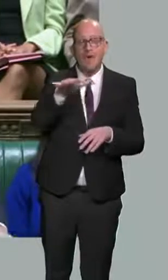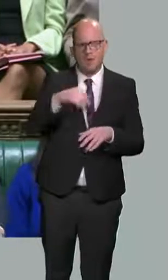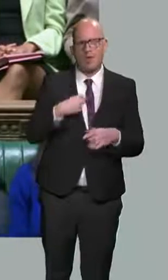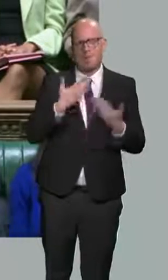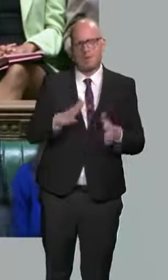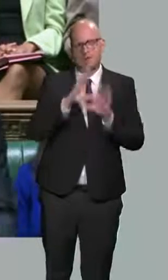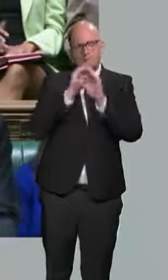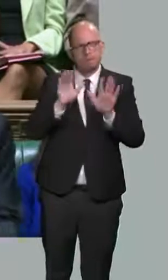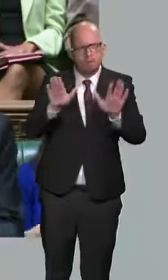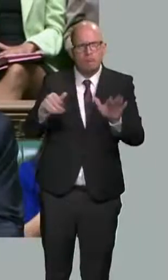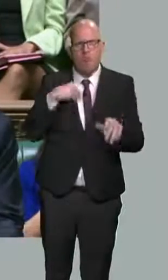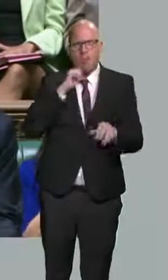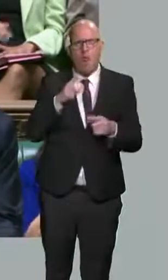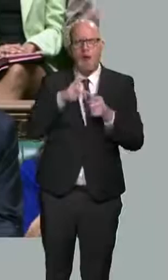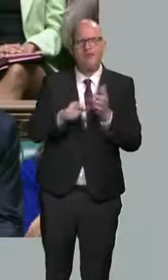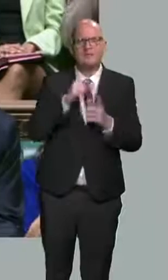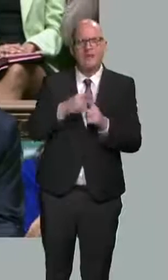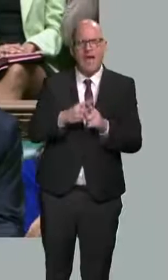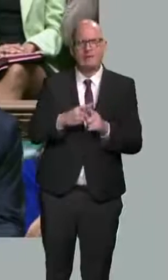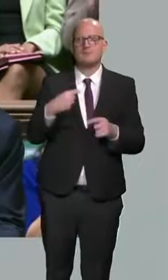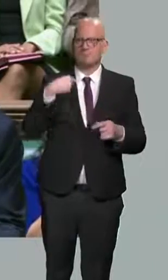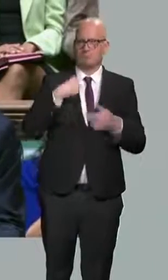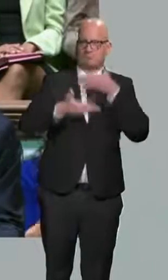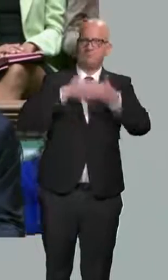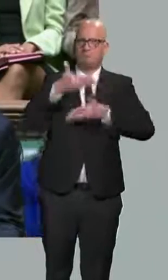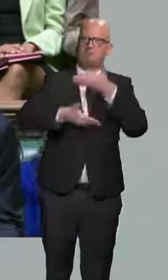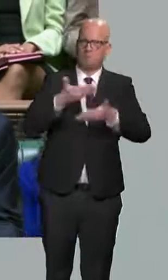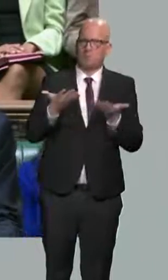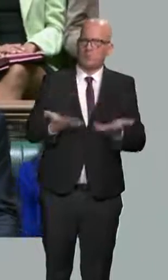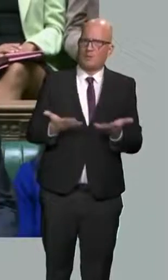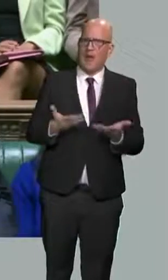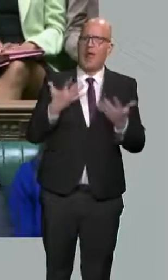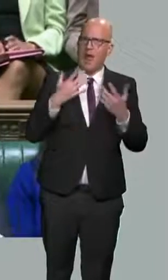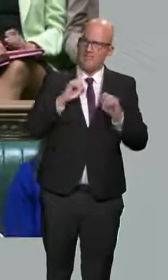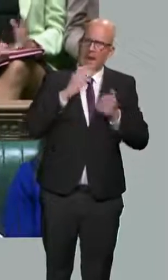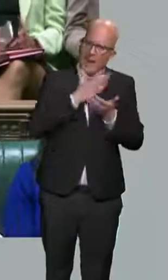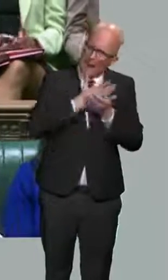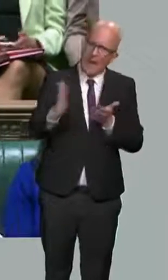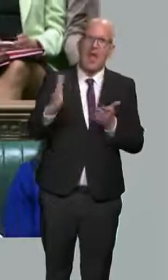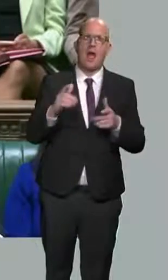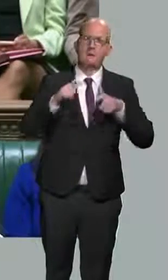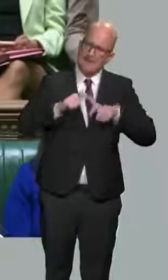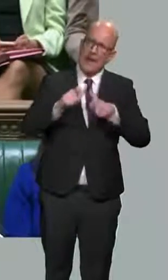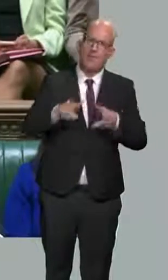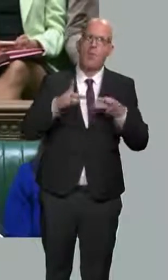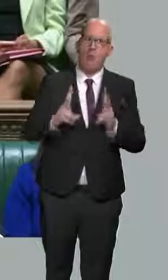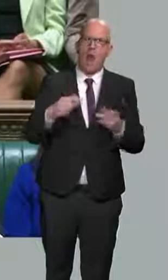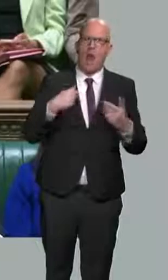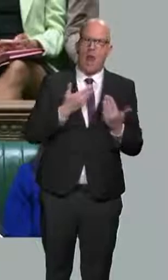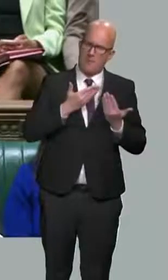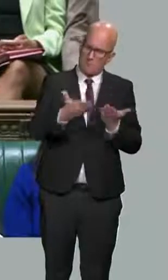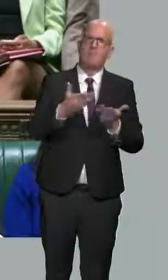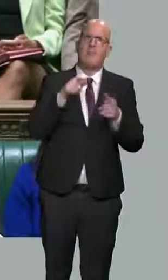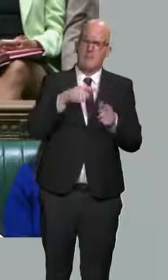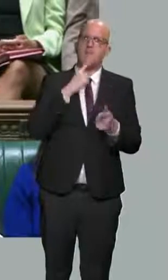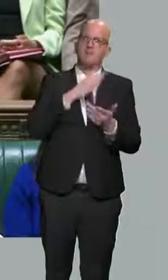a responsible and sustainable way. And today I am delivering on that promise. So